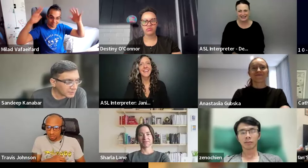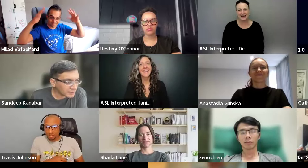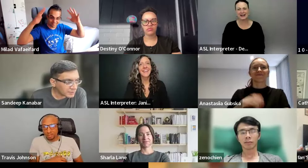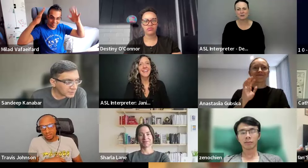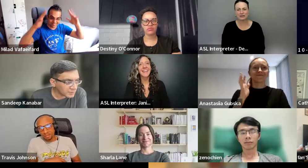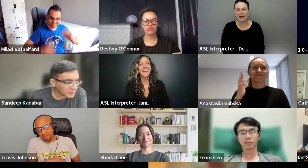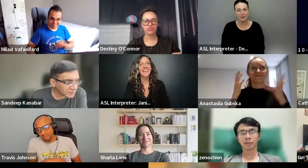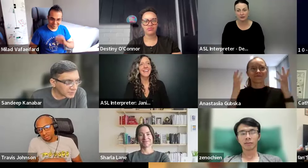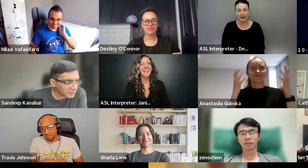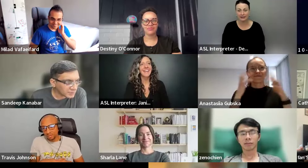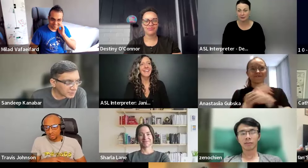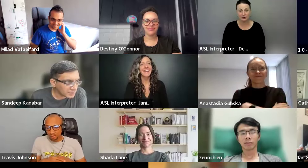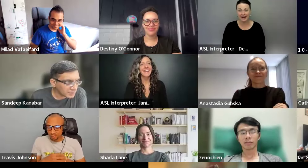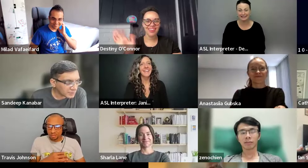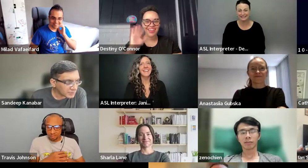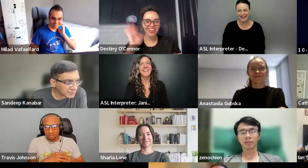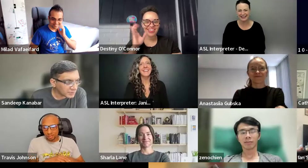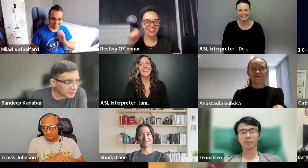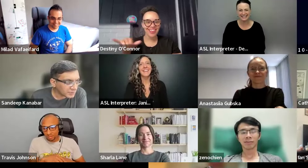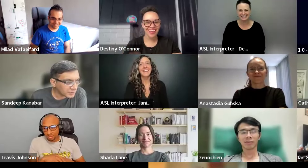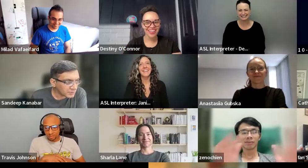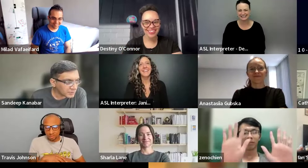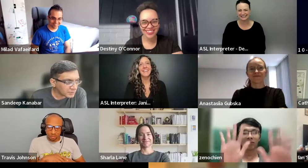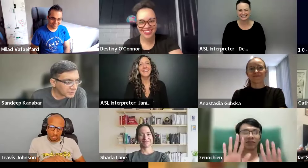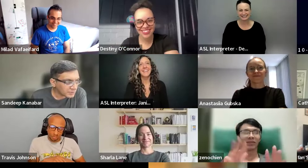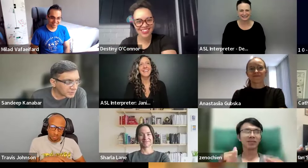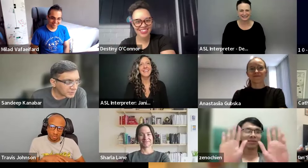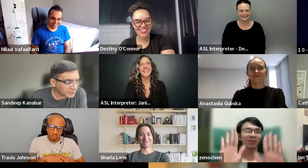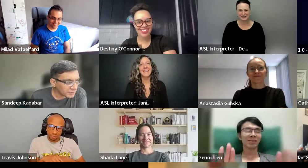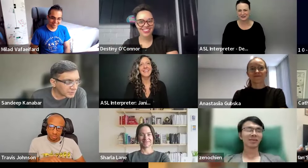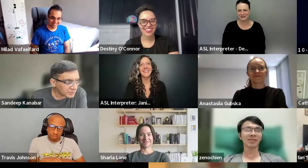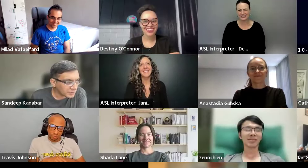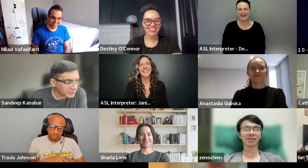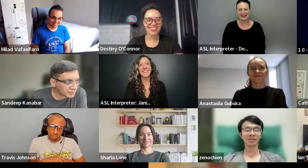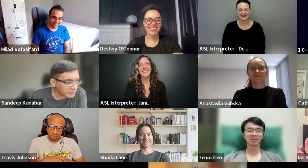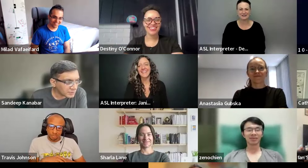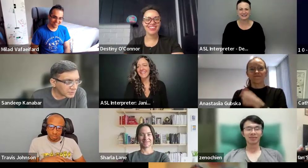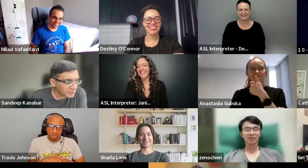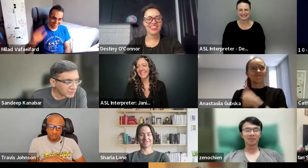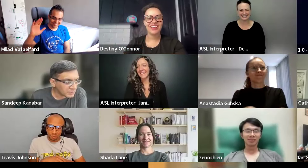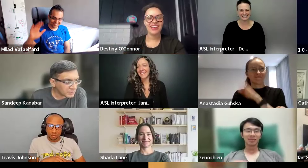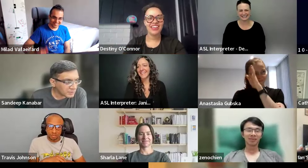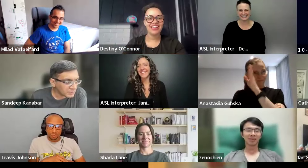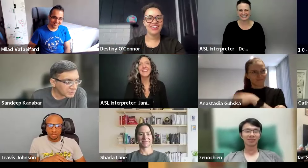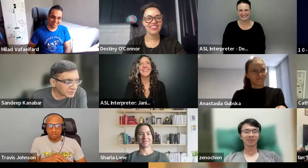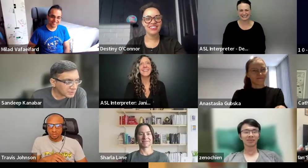Hi. Yeah. Hi everyone. Yeah. It went great. It went great. Yeah. Thanks. Wonderful. Yeah. Hi everyone.